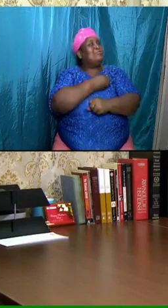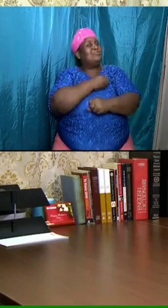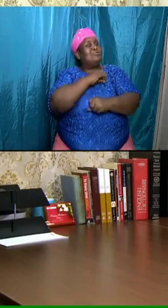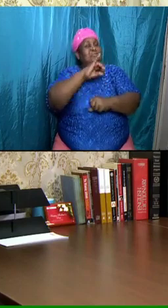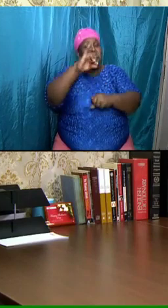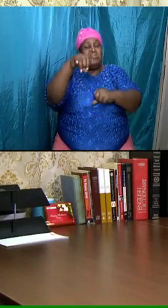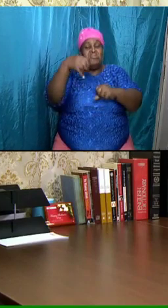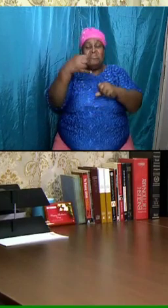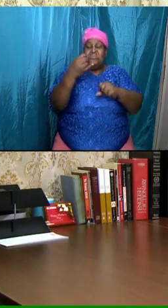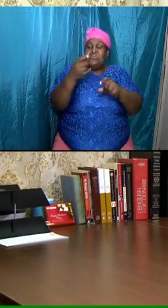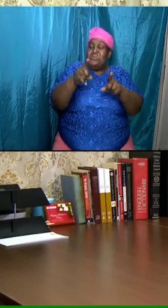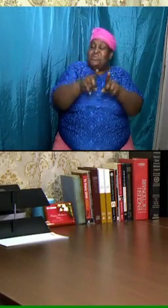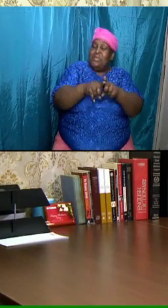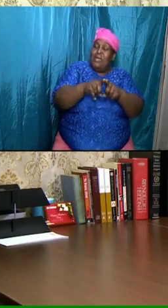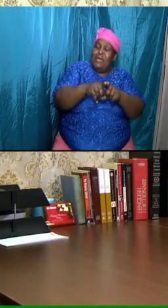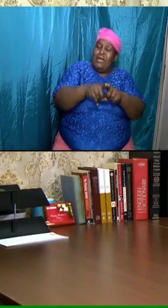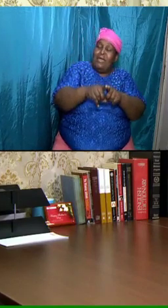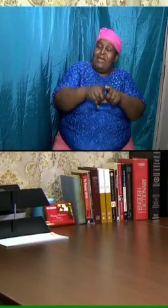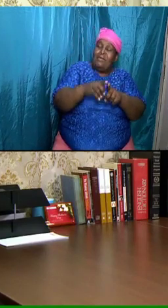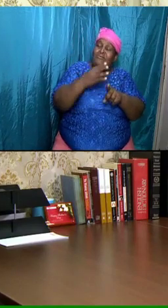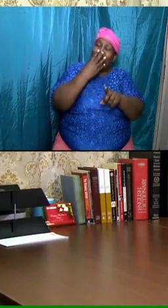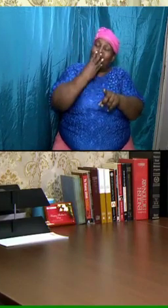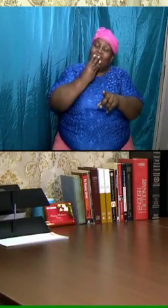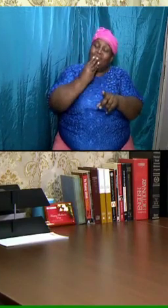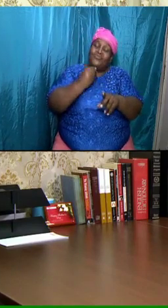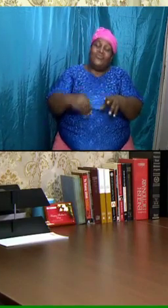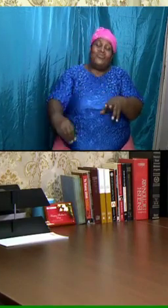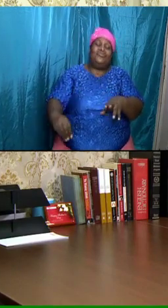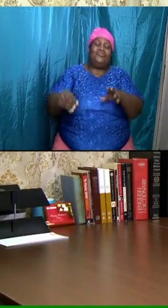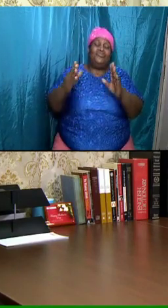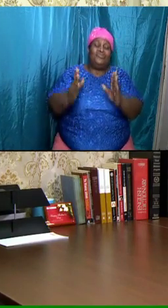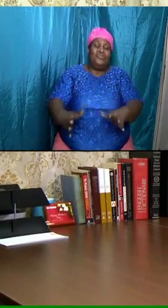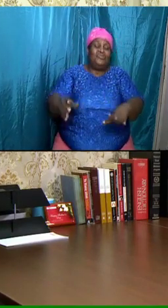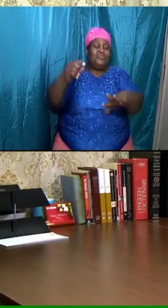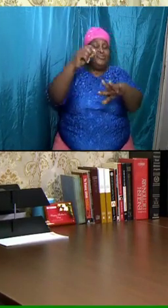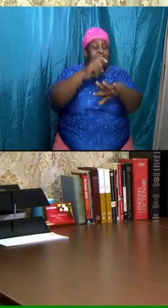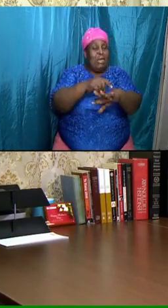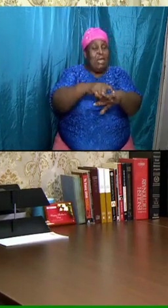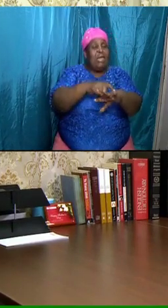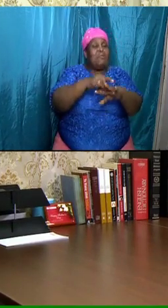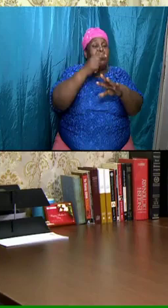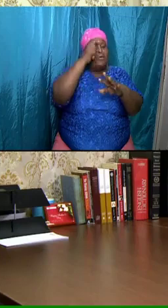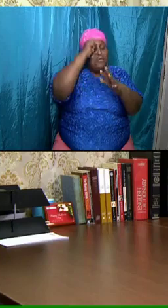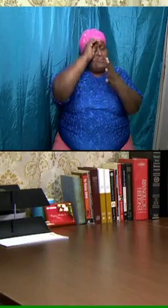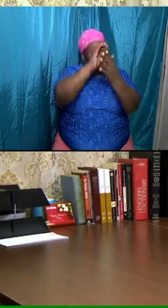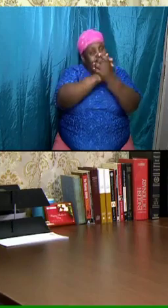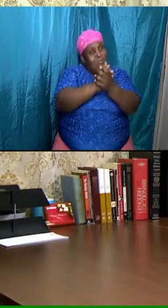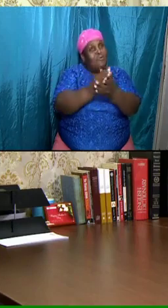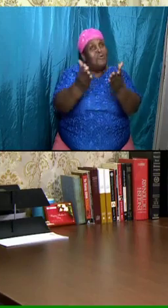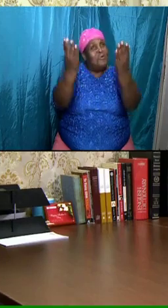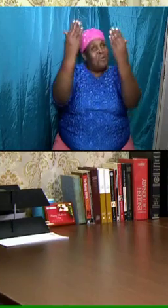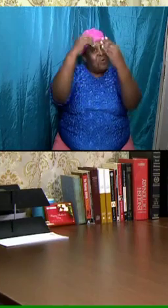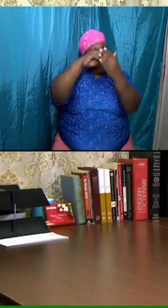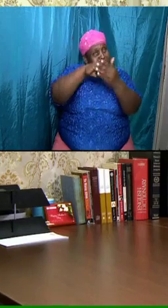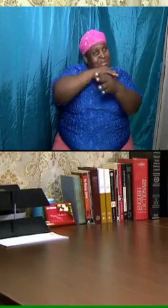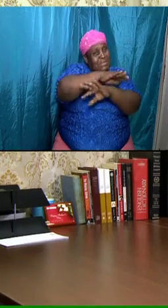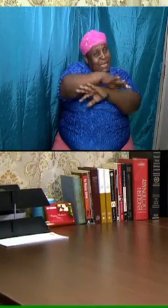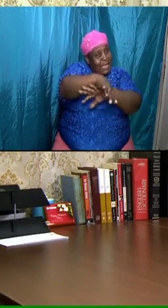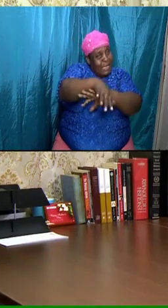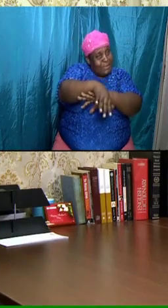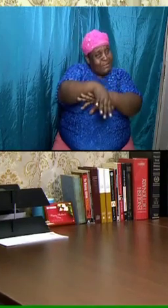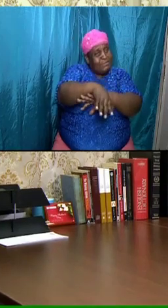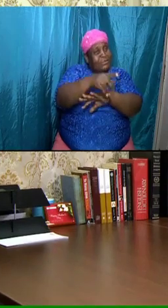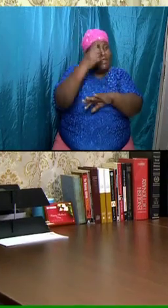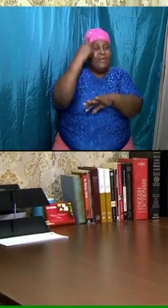old to take the bride back to the place that he went to prepare jesus tells us that he has gone to prepare